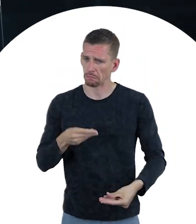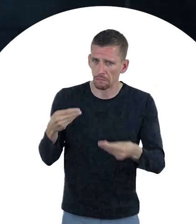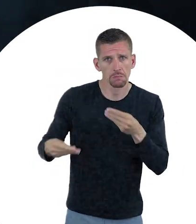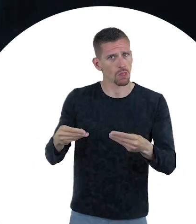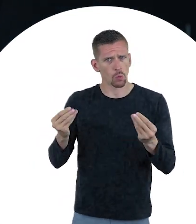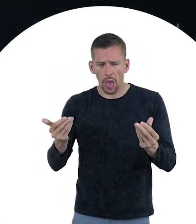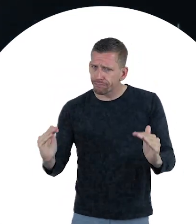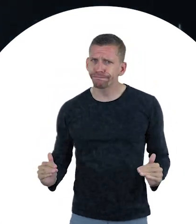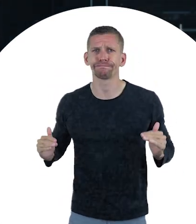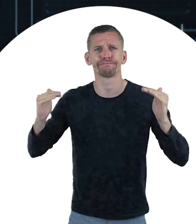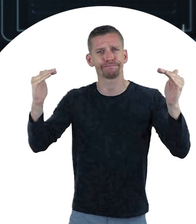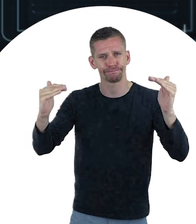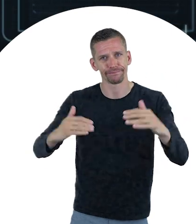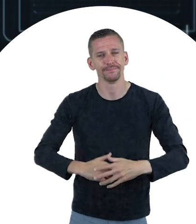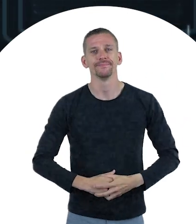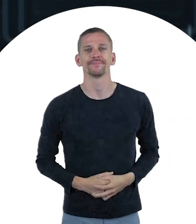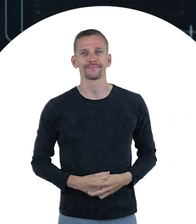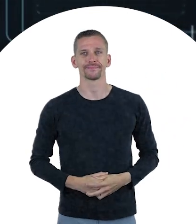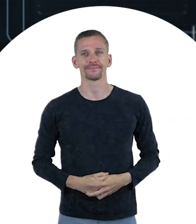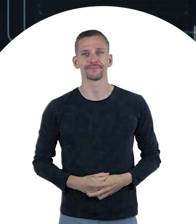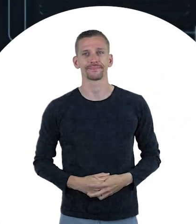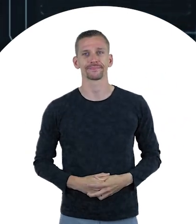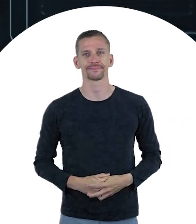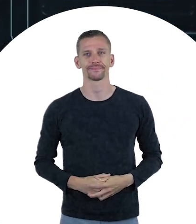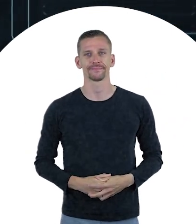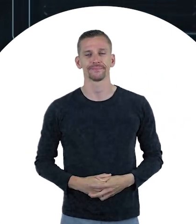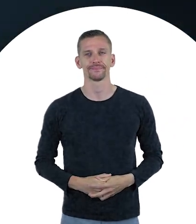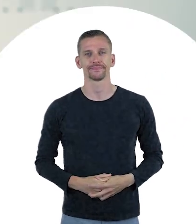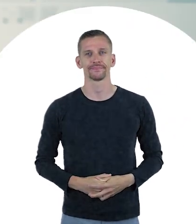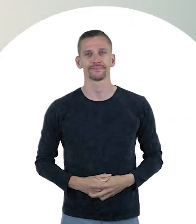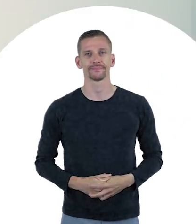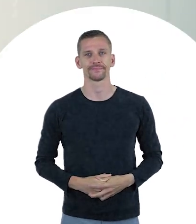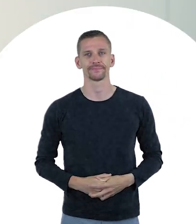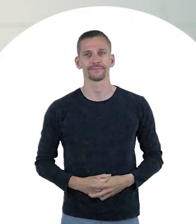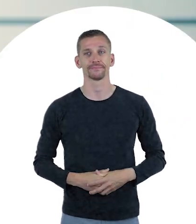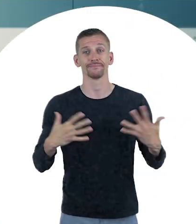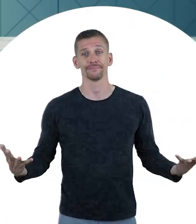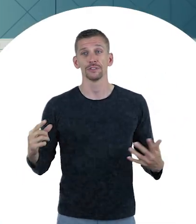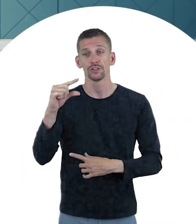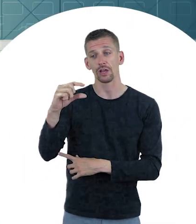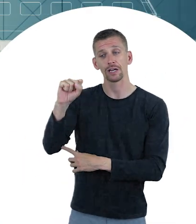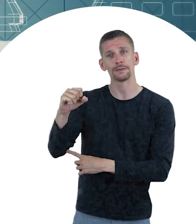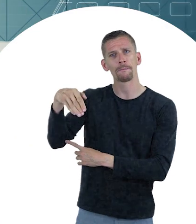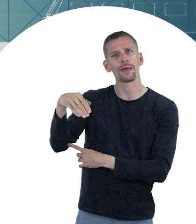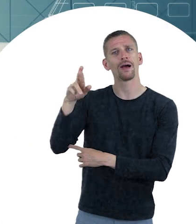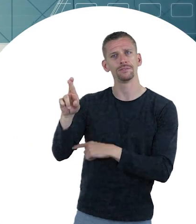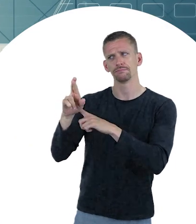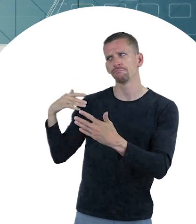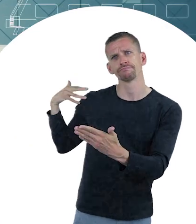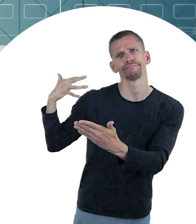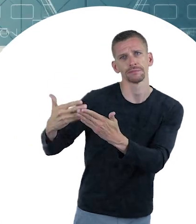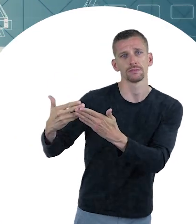flexibility and upgradability in terms of applications. Ultimately, just like GSMR,